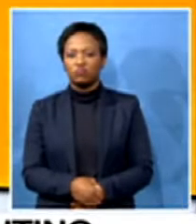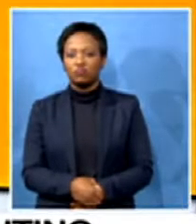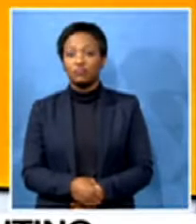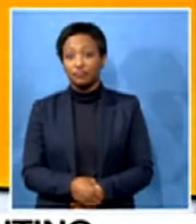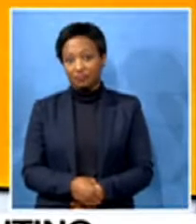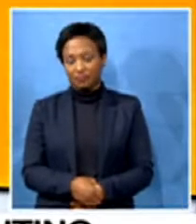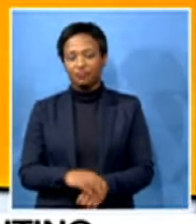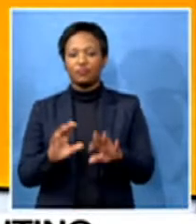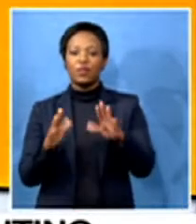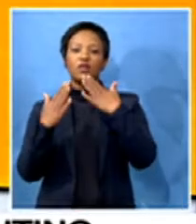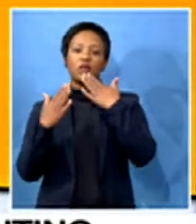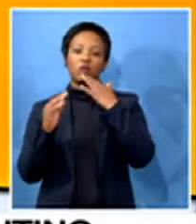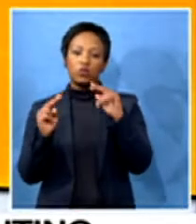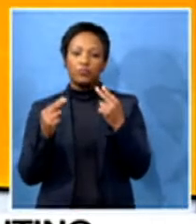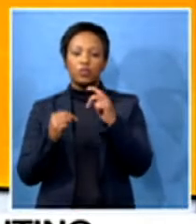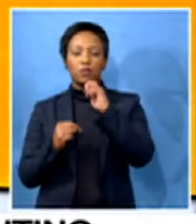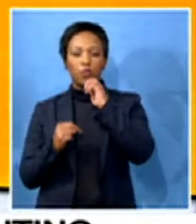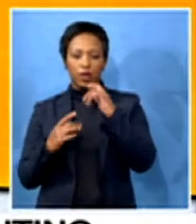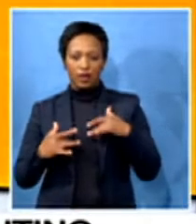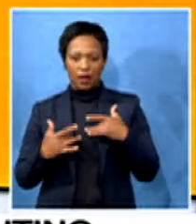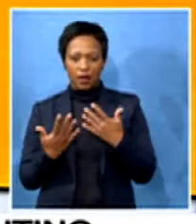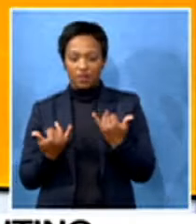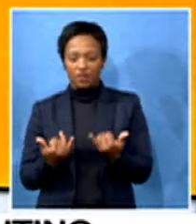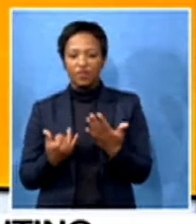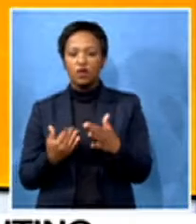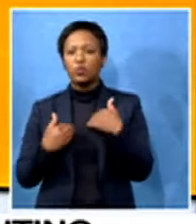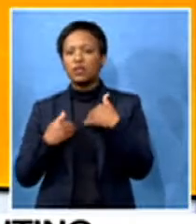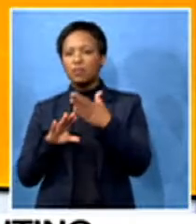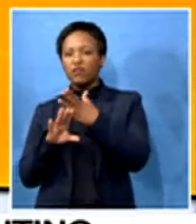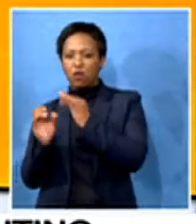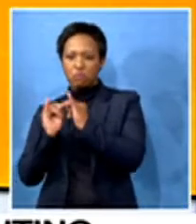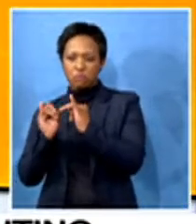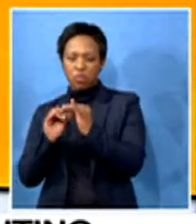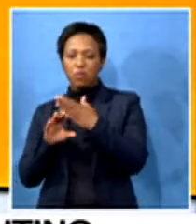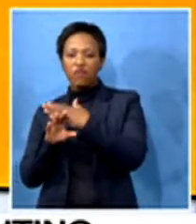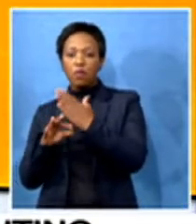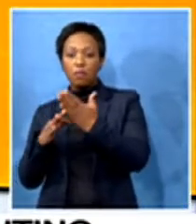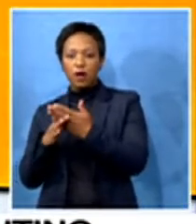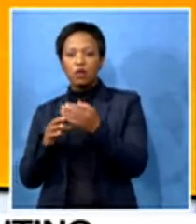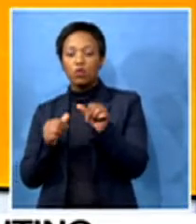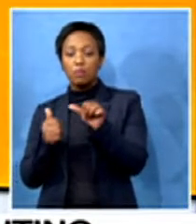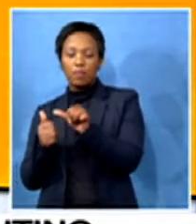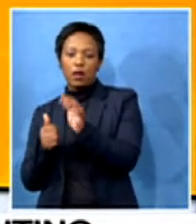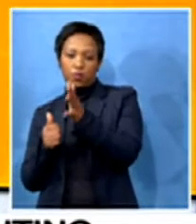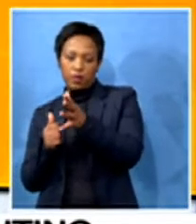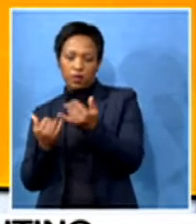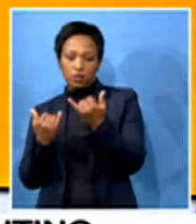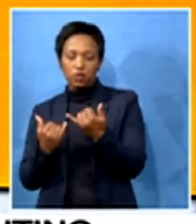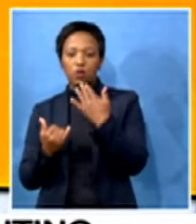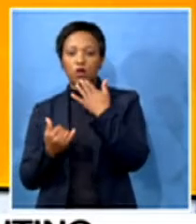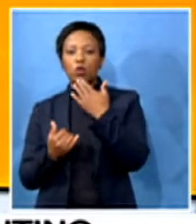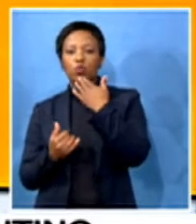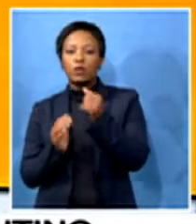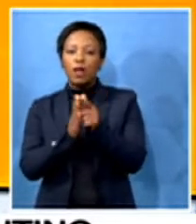Well, thanks for being with us here on Morning Live. Well, we started a conversation before the break. Let's take another bite at it. Speaking to